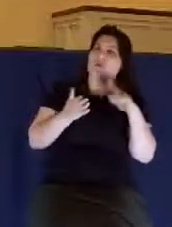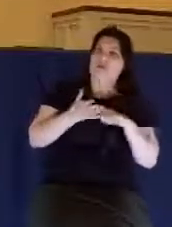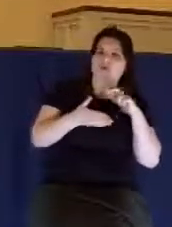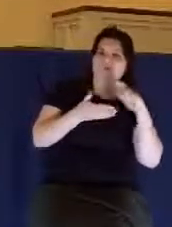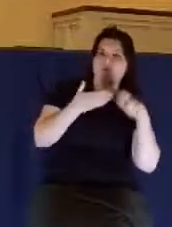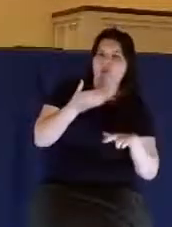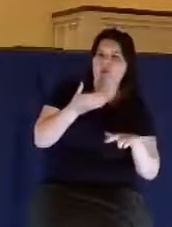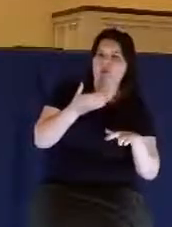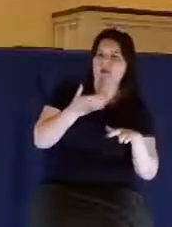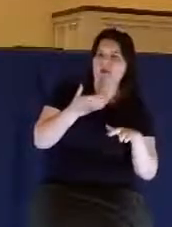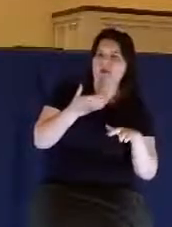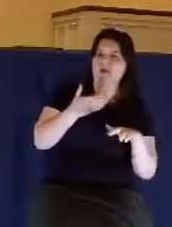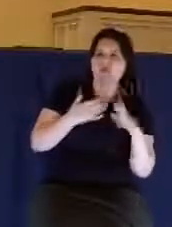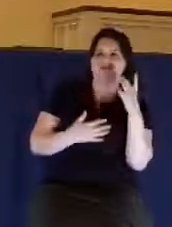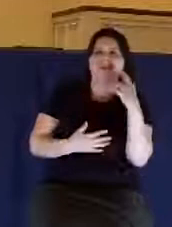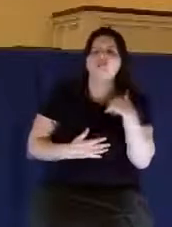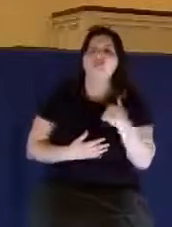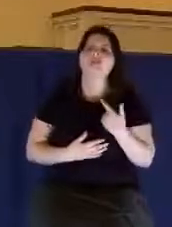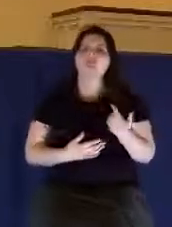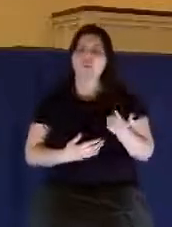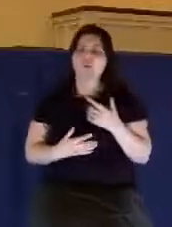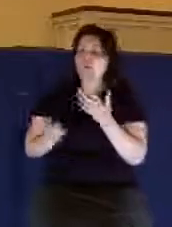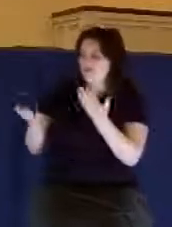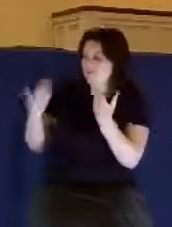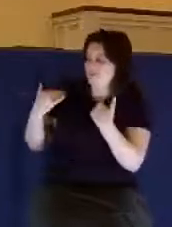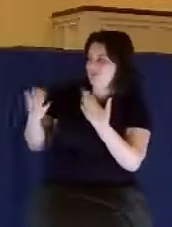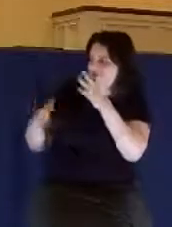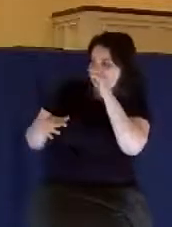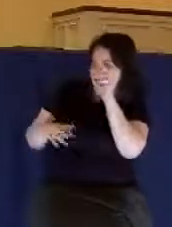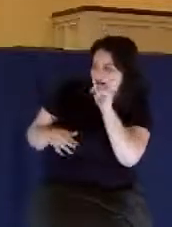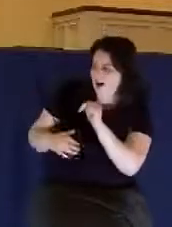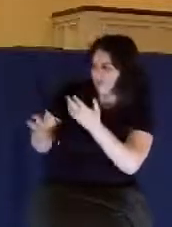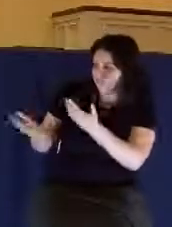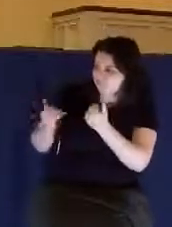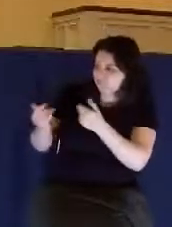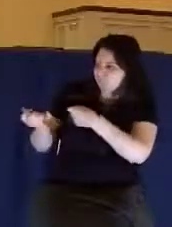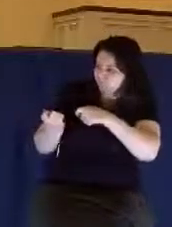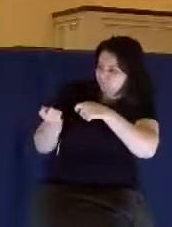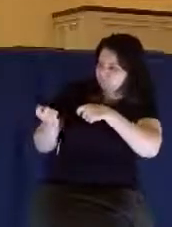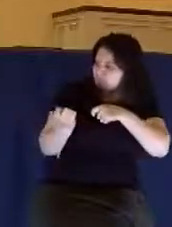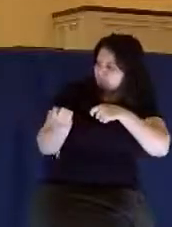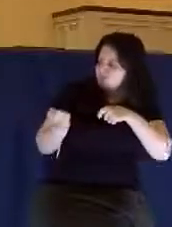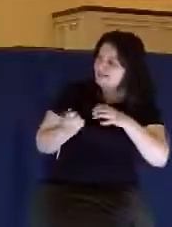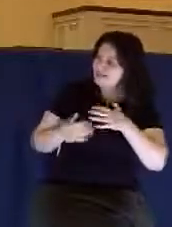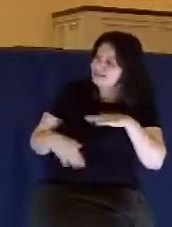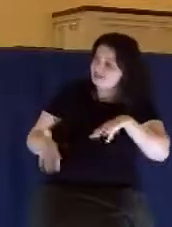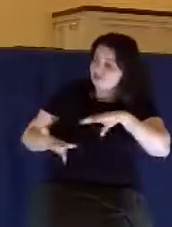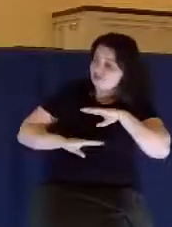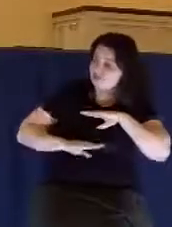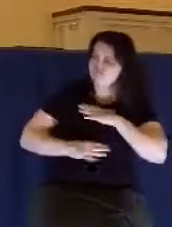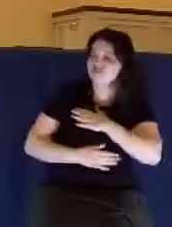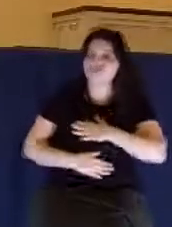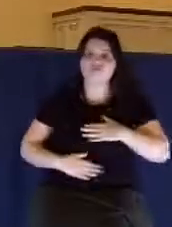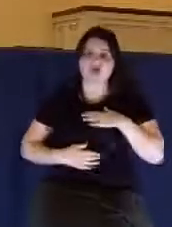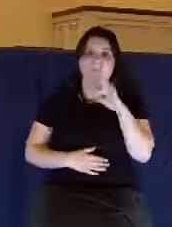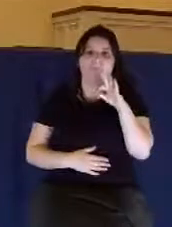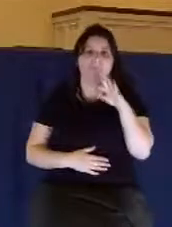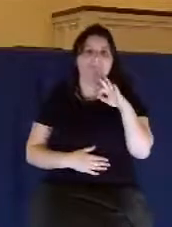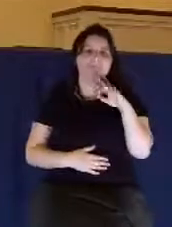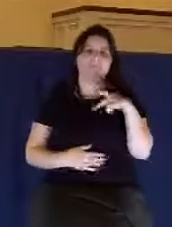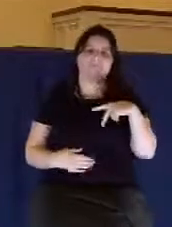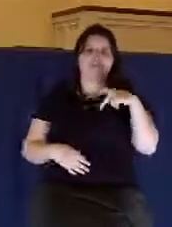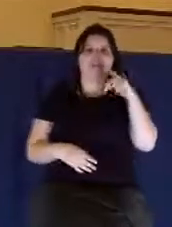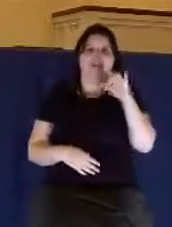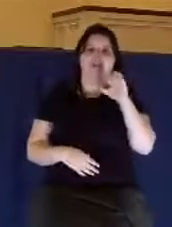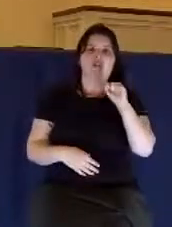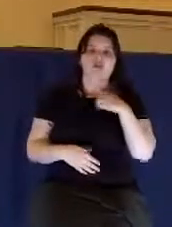He wants you to think about the fun along the way. He wants you to think about the pleasure. And there's pleasure in sin for a season, but